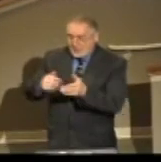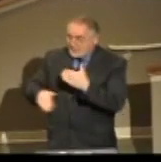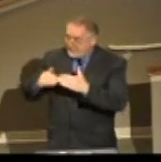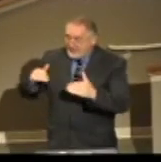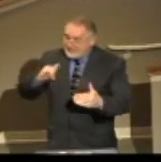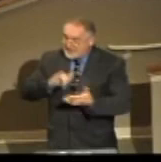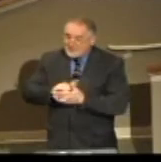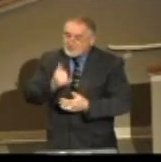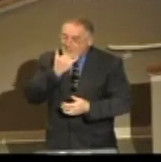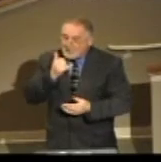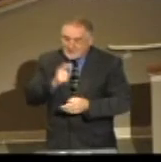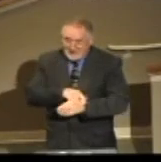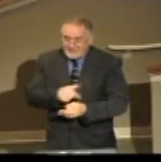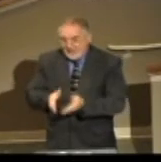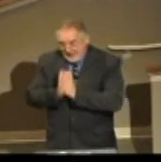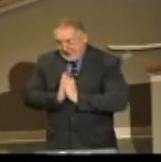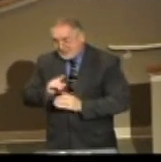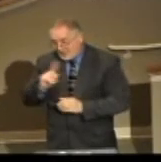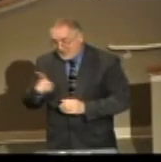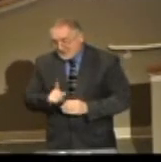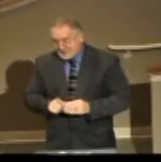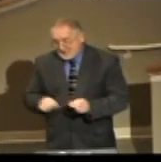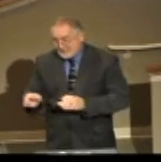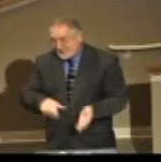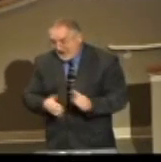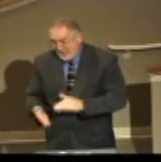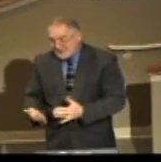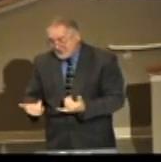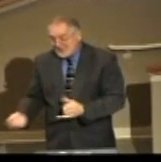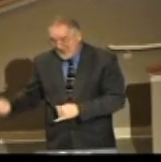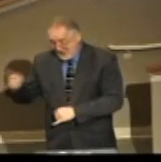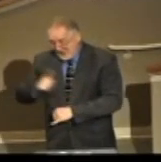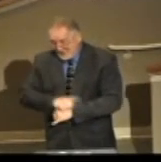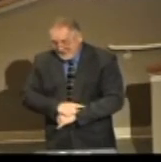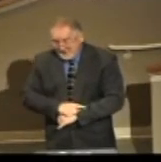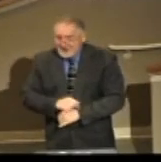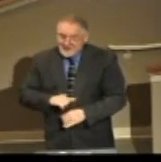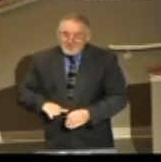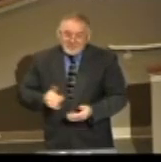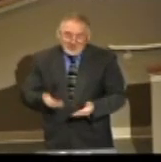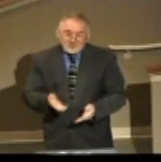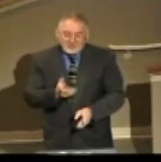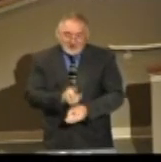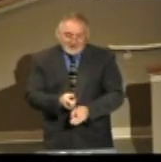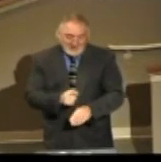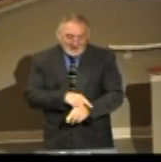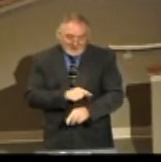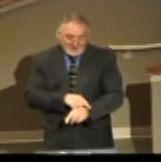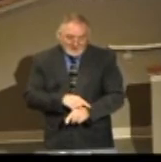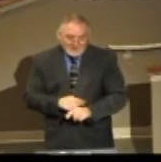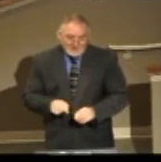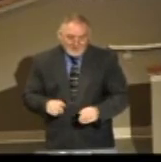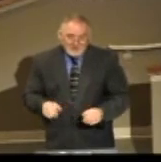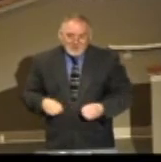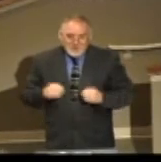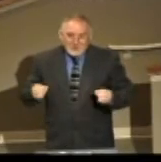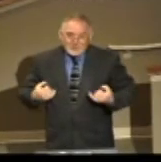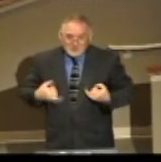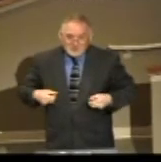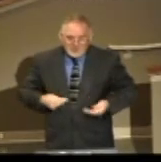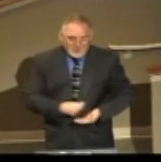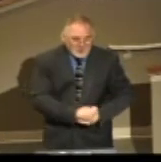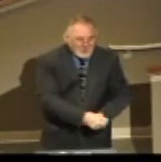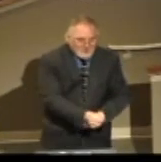time to ask someone that question. Can I give an amen to that? It's a proper time, isn't it? But oh, the joy again of passing out a tract.